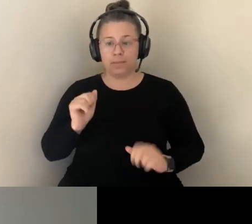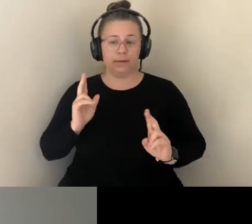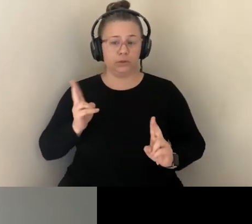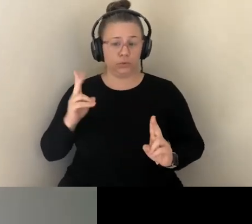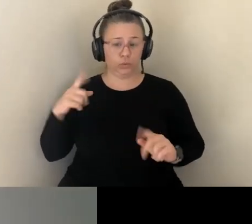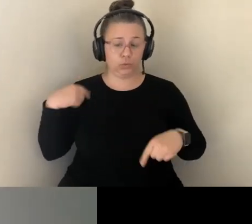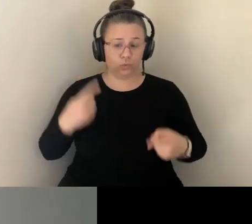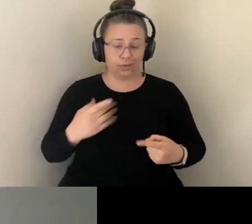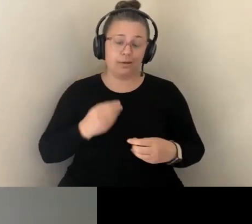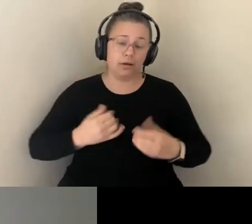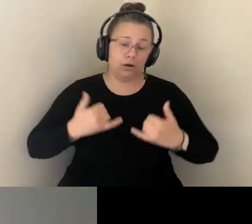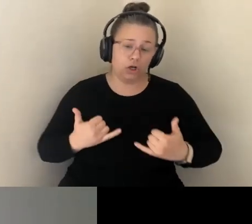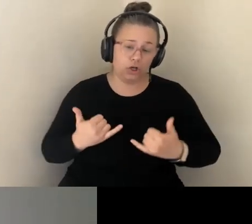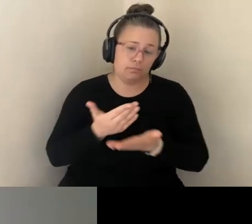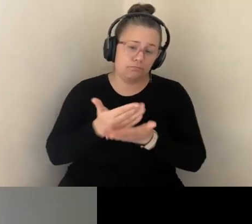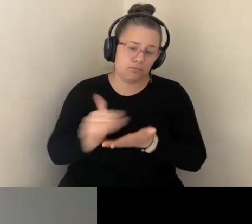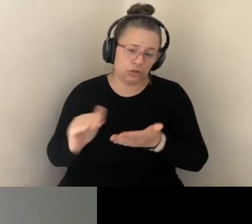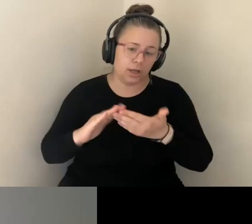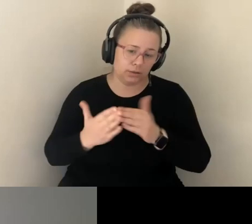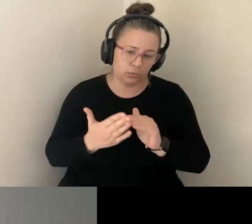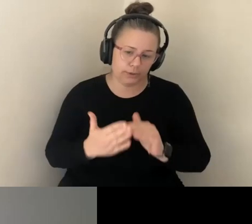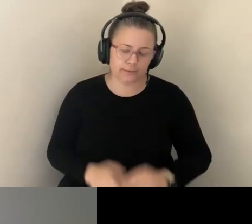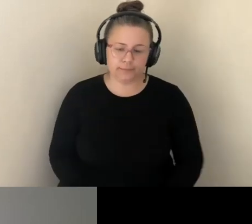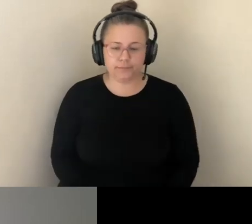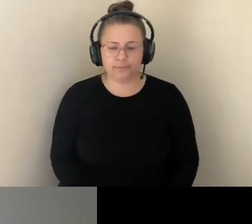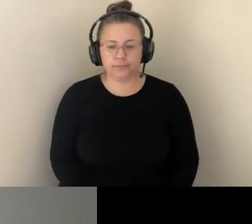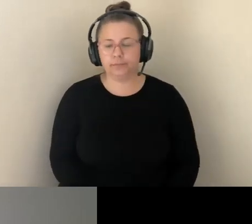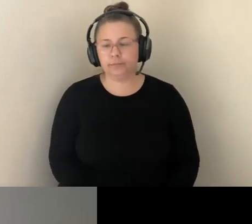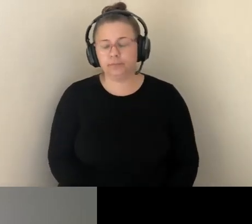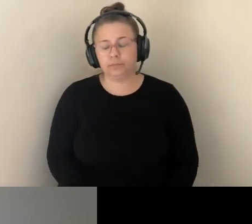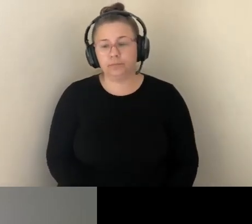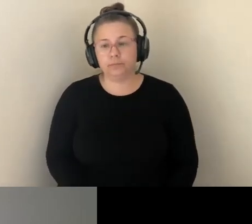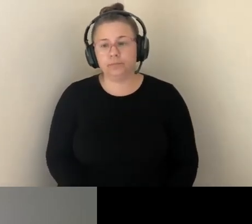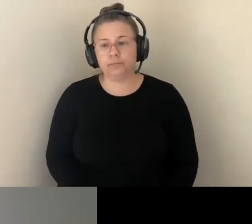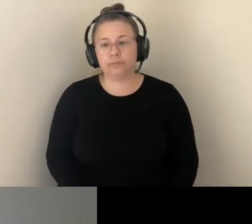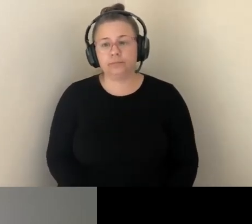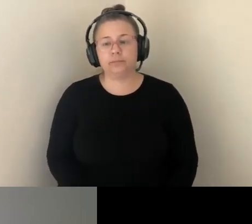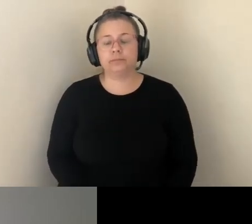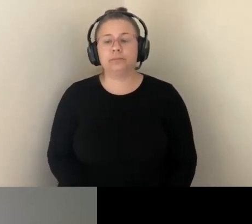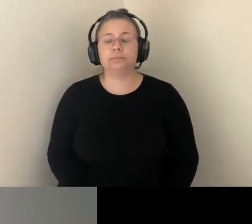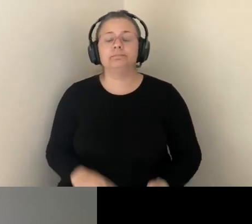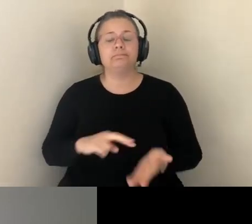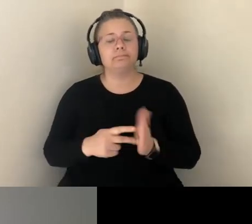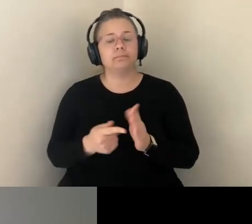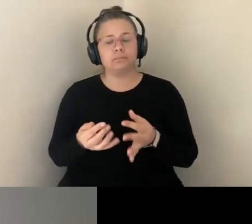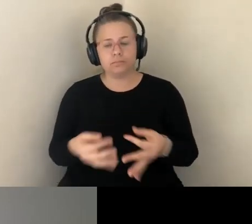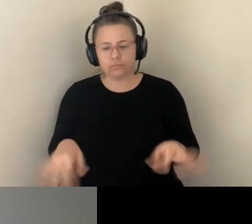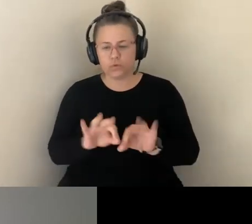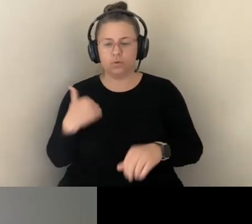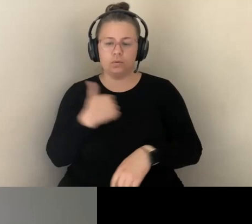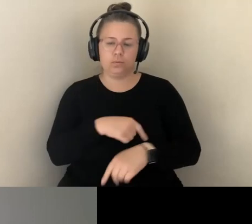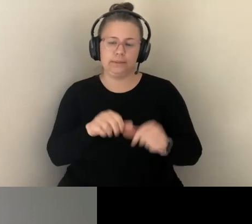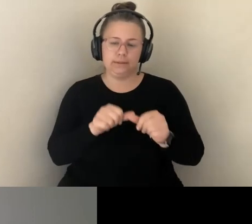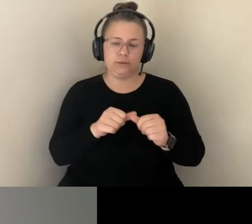IT IS THUS IMPERATIVE THAT WE CONTINUE THE DIFFICULT AND VITAL WORK OF